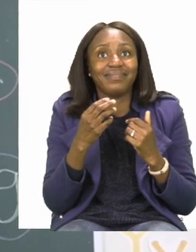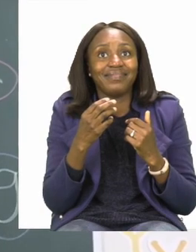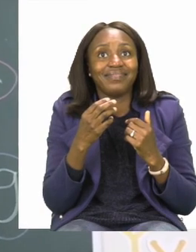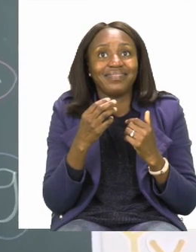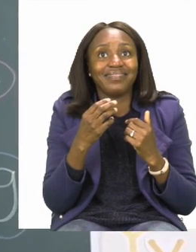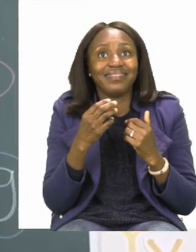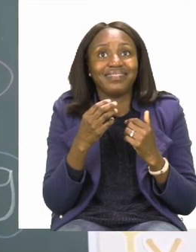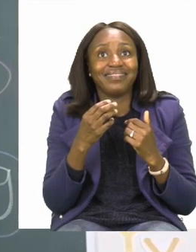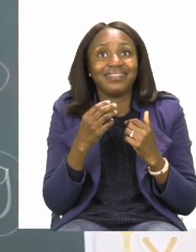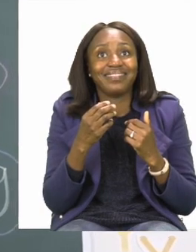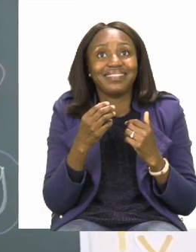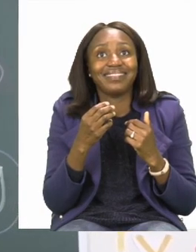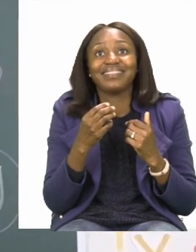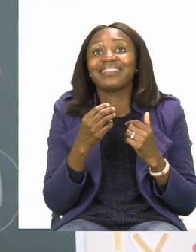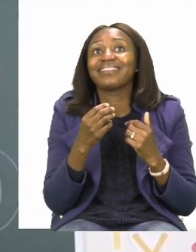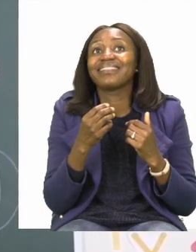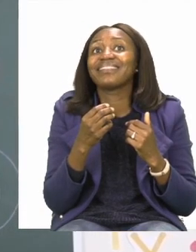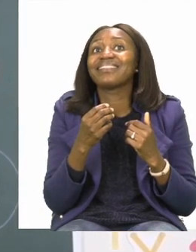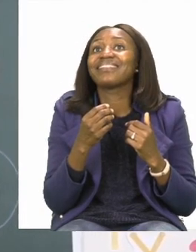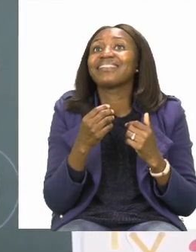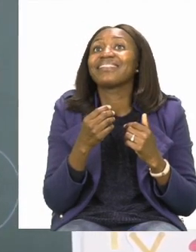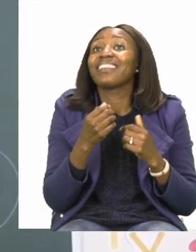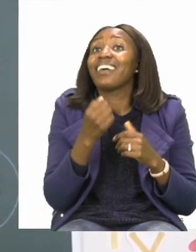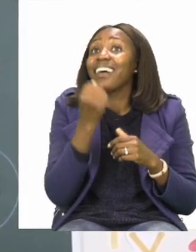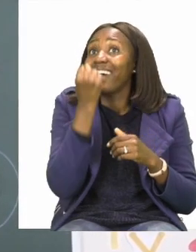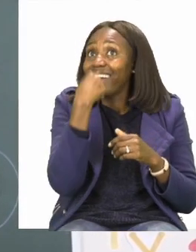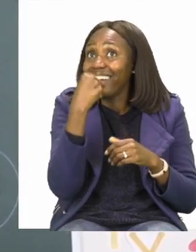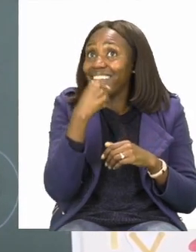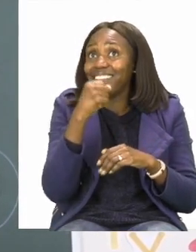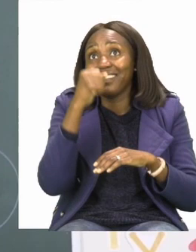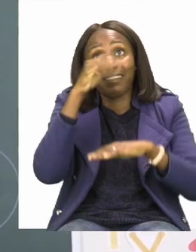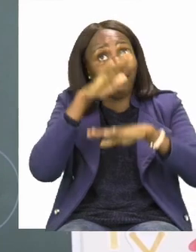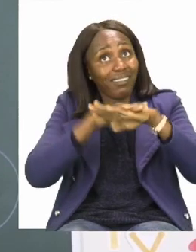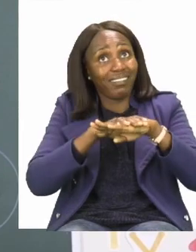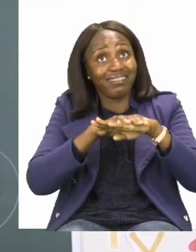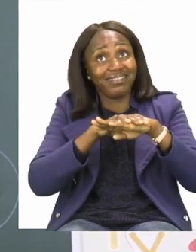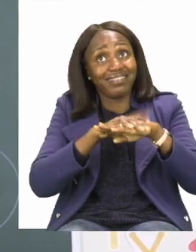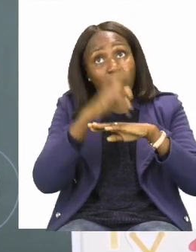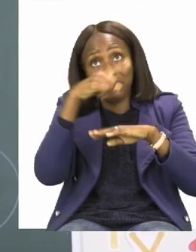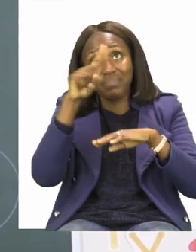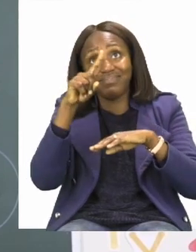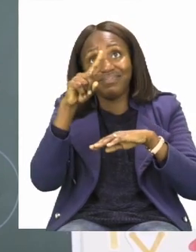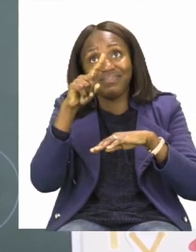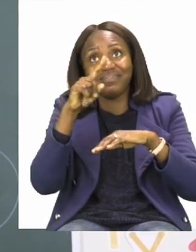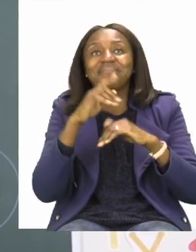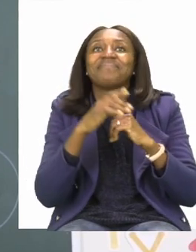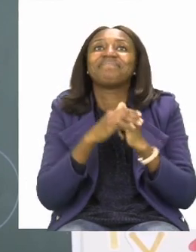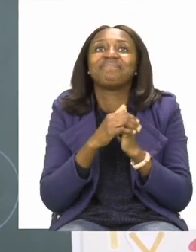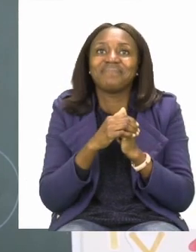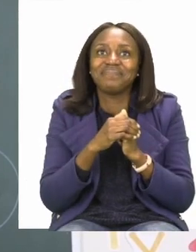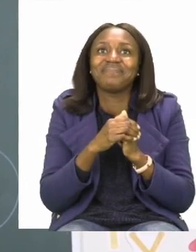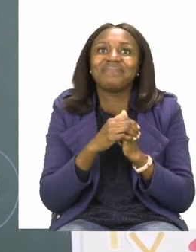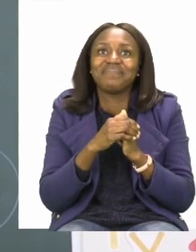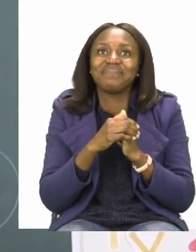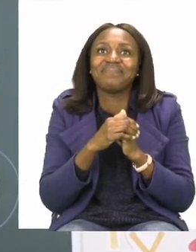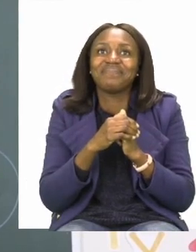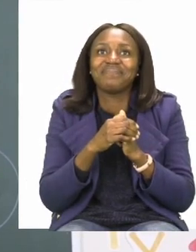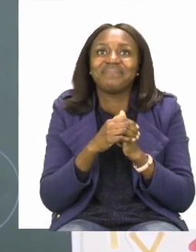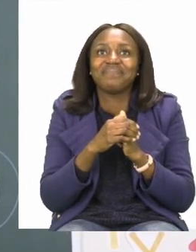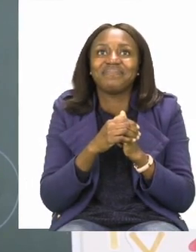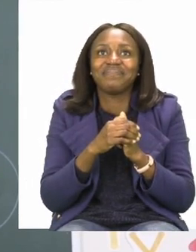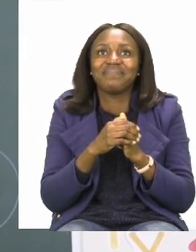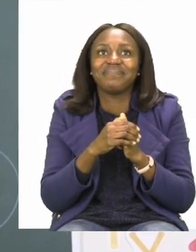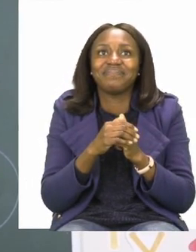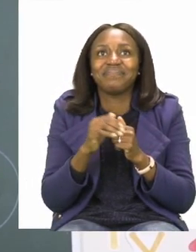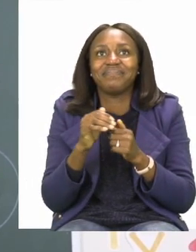Our apple is floating. Well done. We were correct. So, let's take our apple